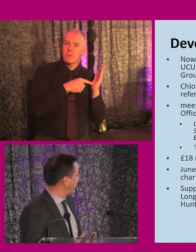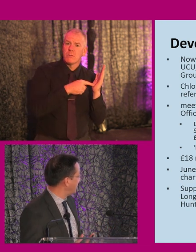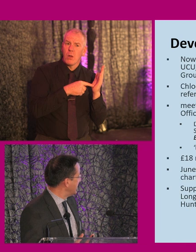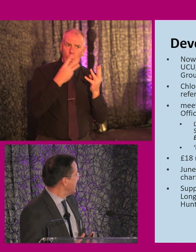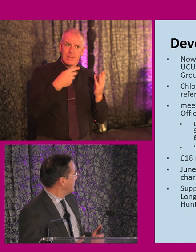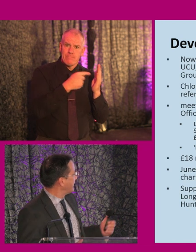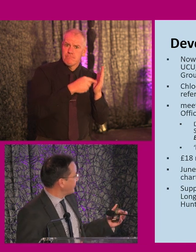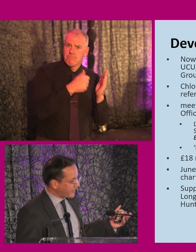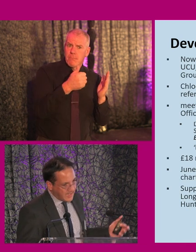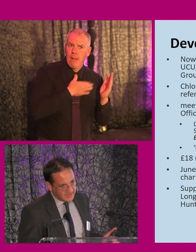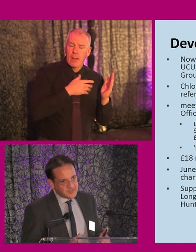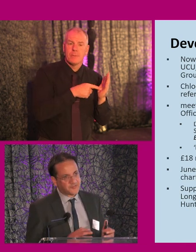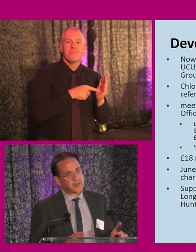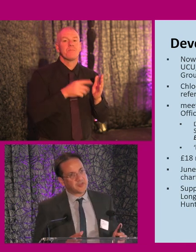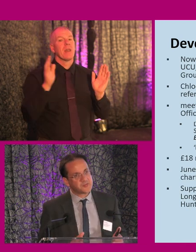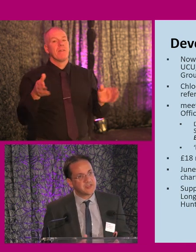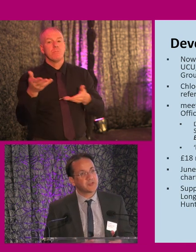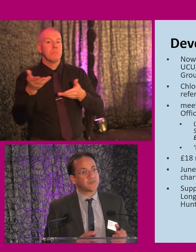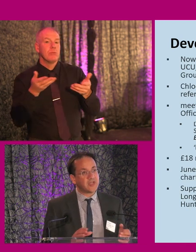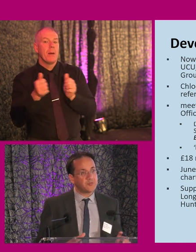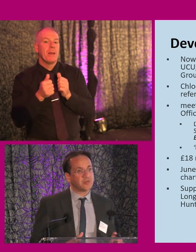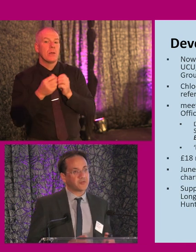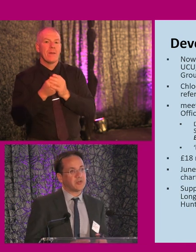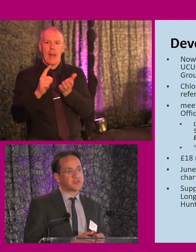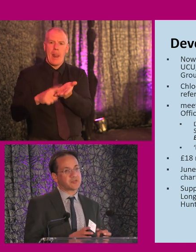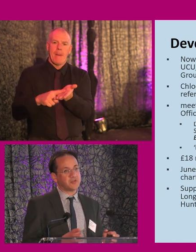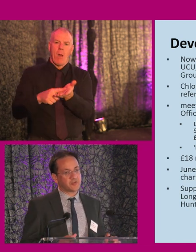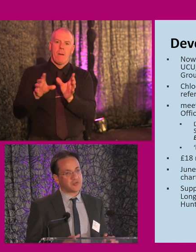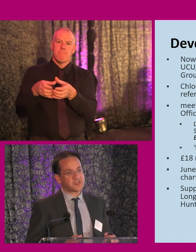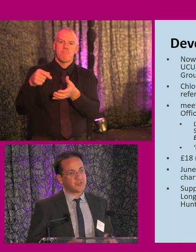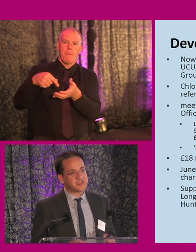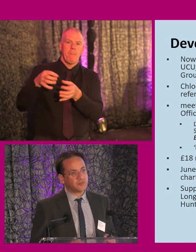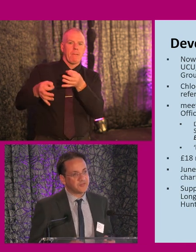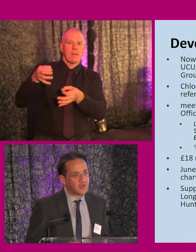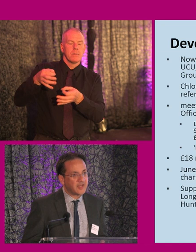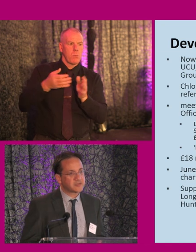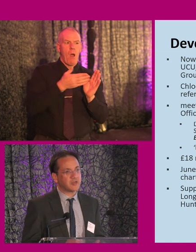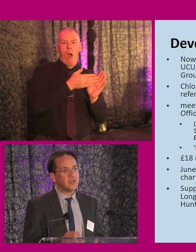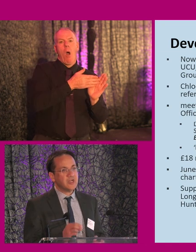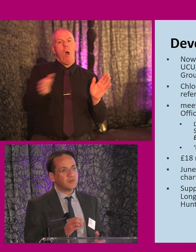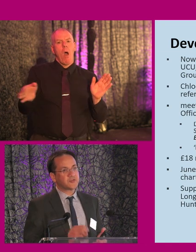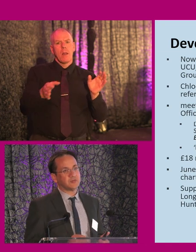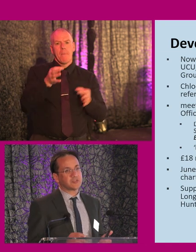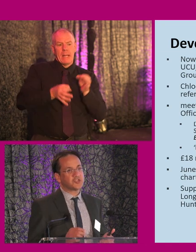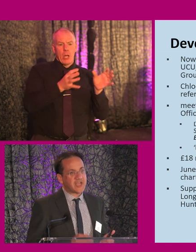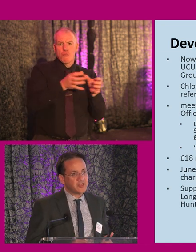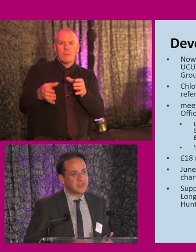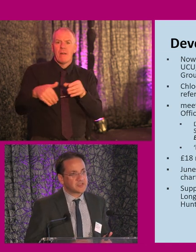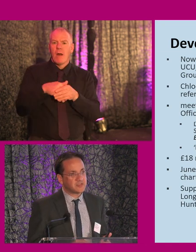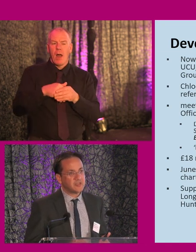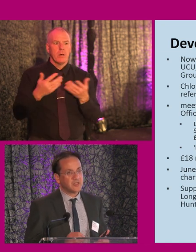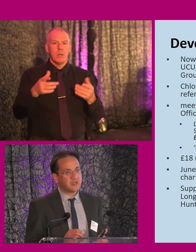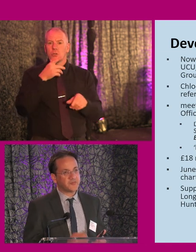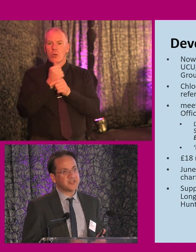calling for. We've also had some fabulous meetings with Labour as well. So this goes across the political divide. So we've talked to the Shadow